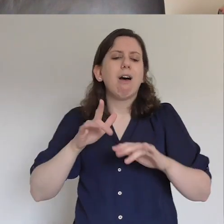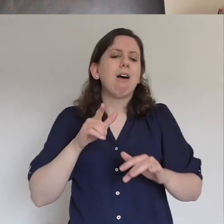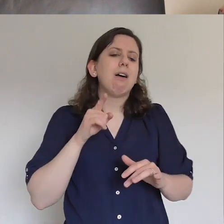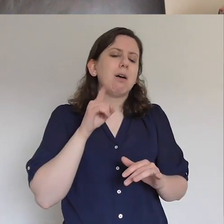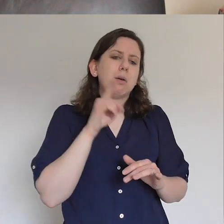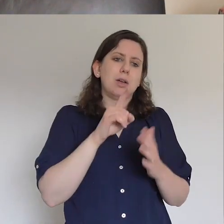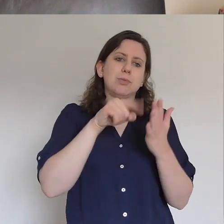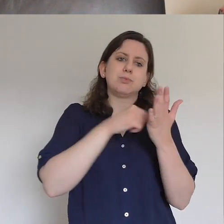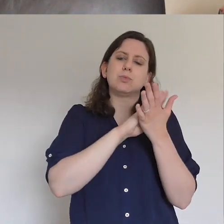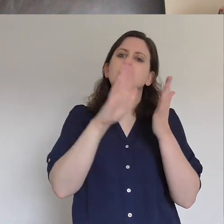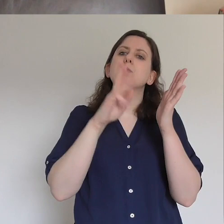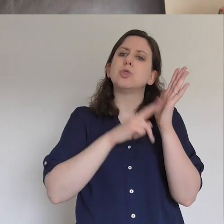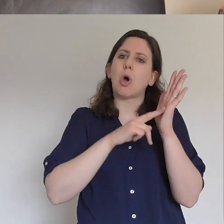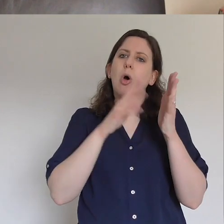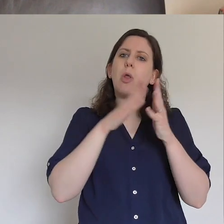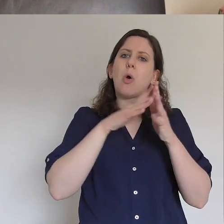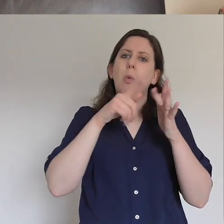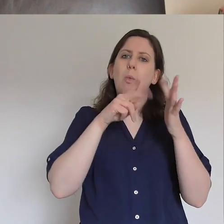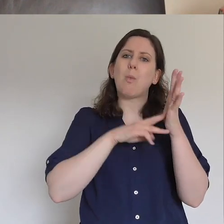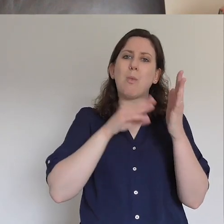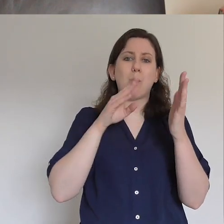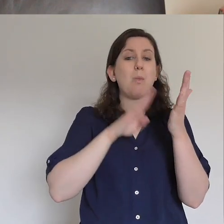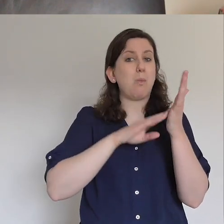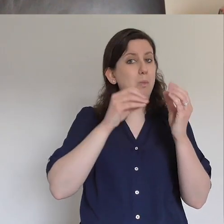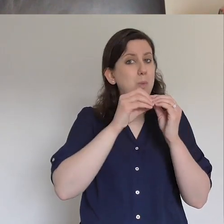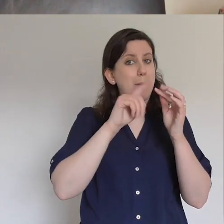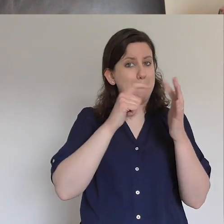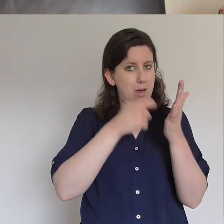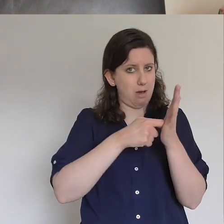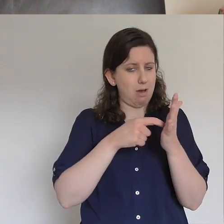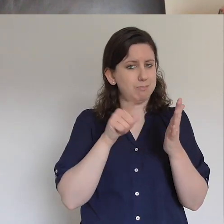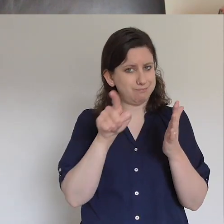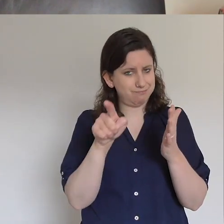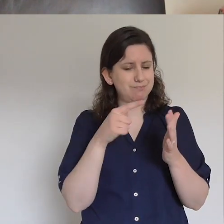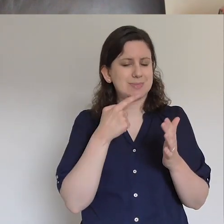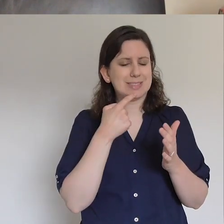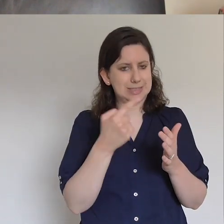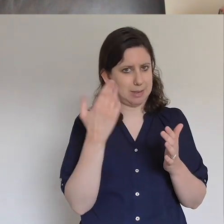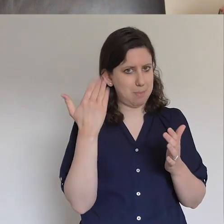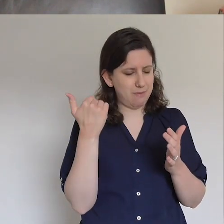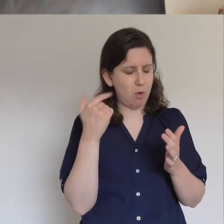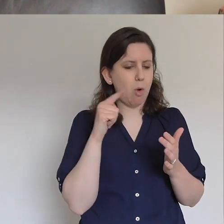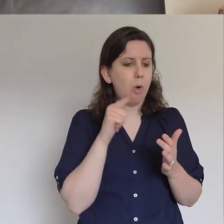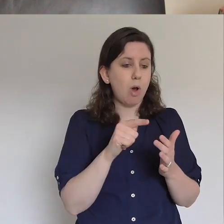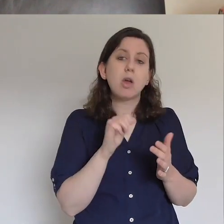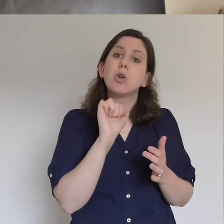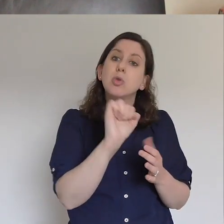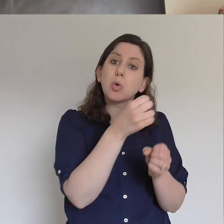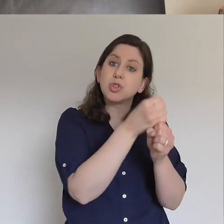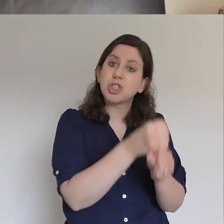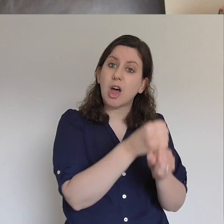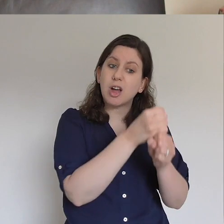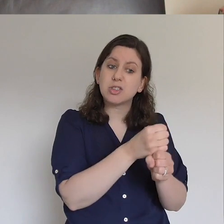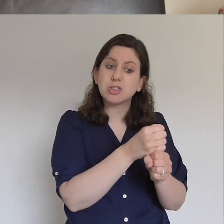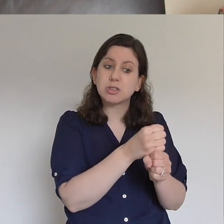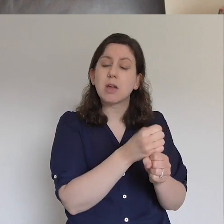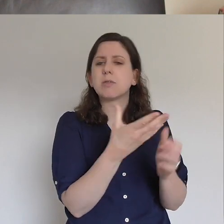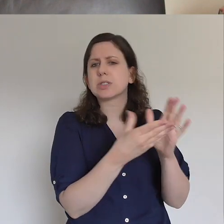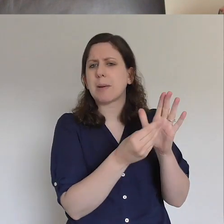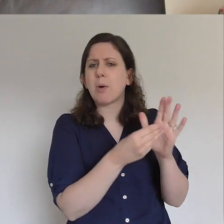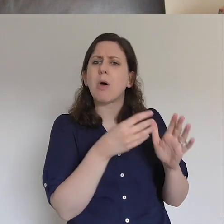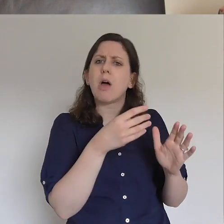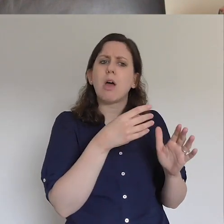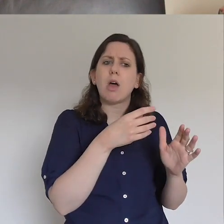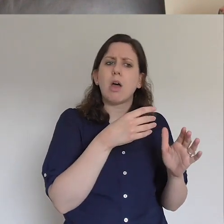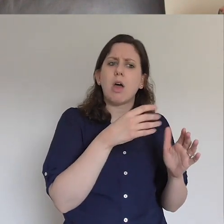that if 95% or if the Holy Spirit was removed from your church 95% of